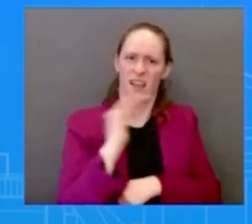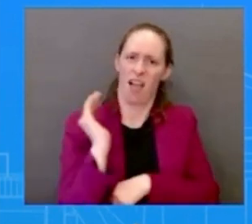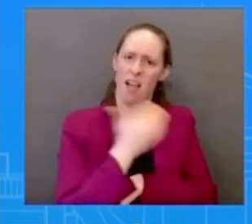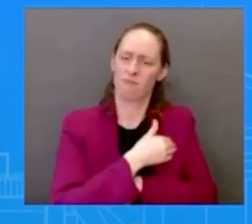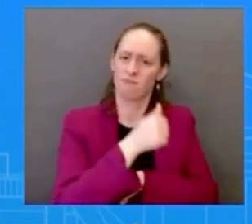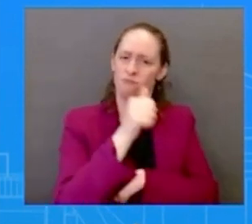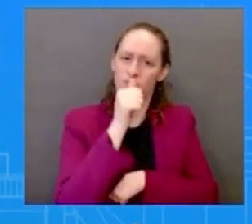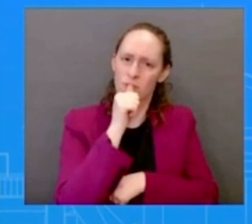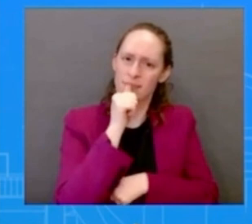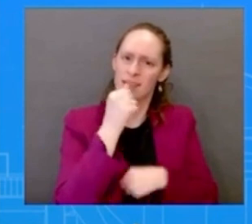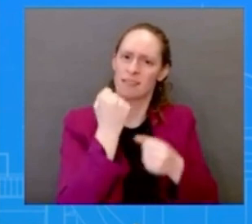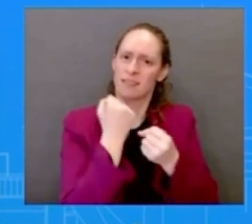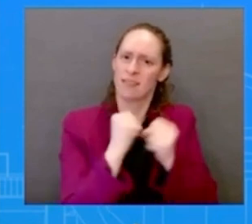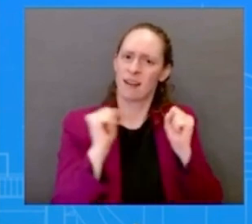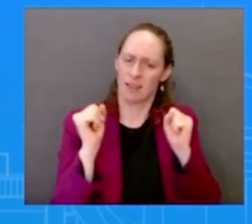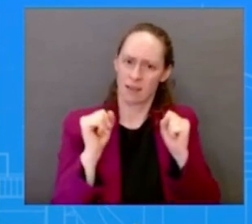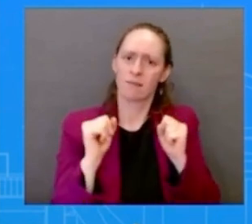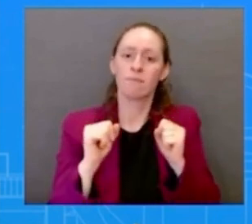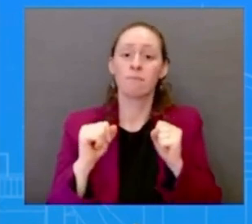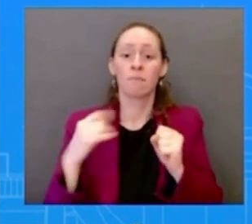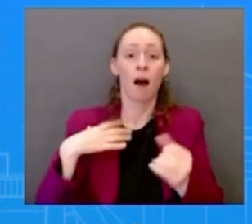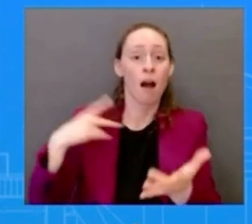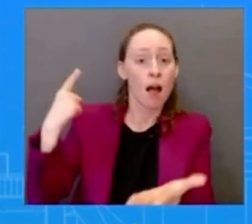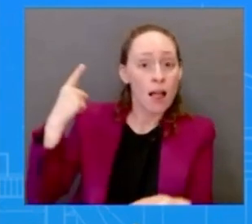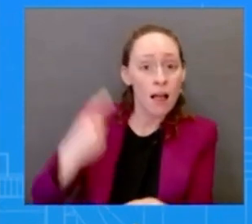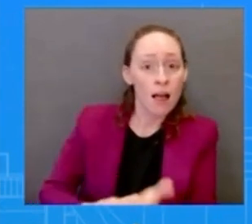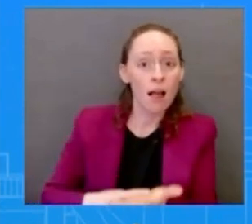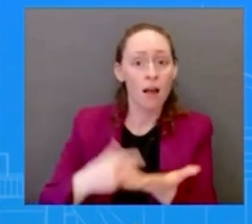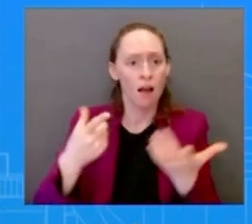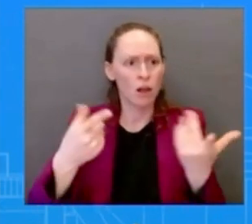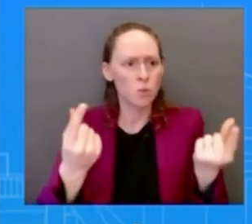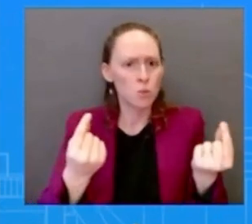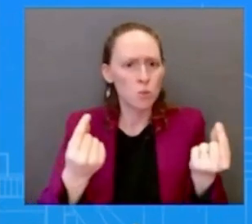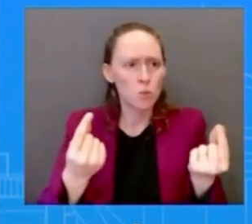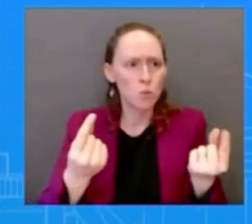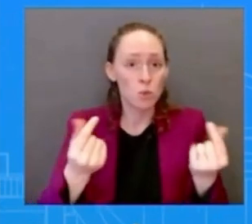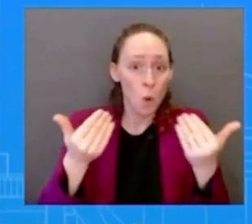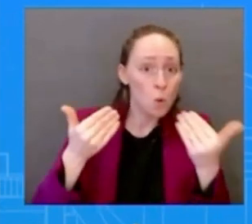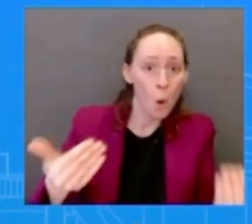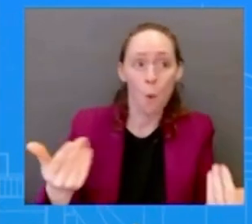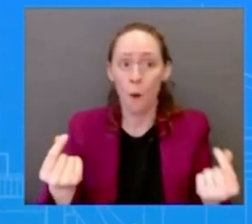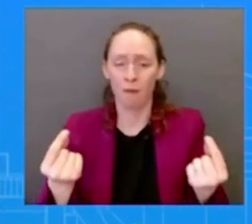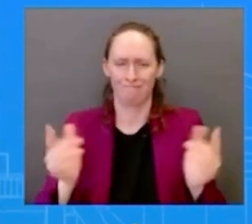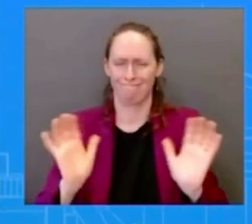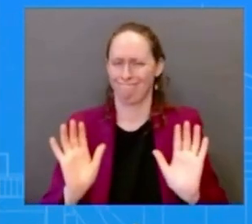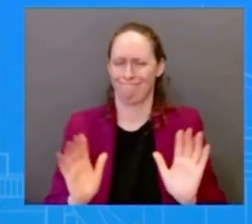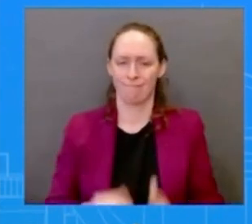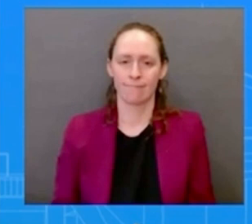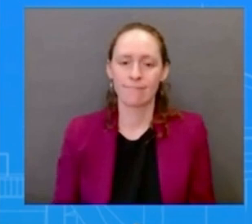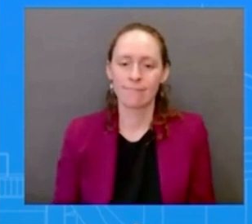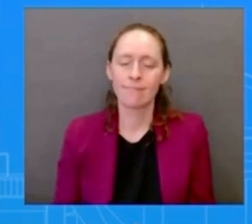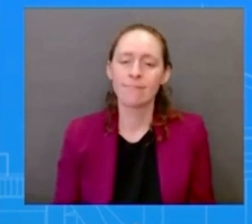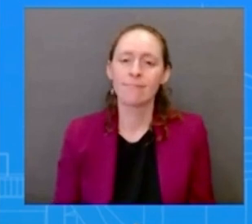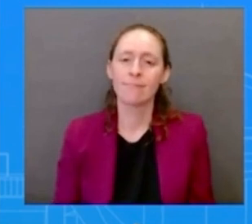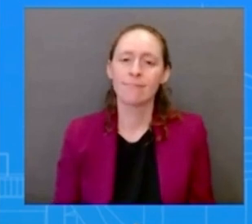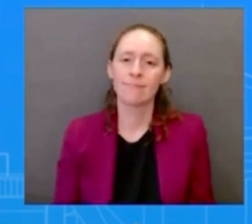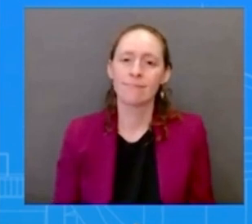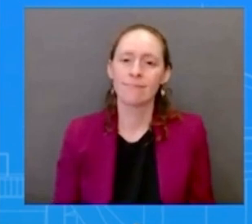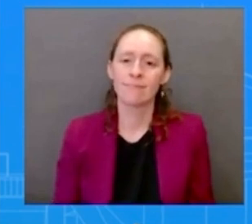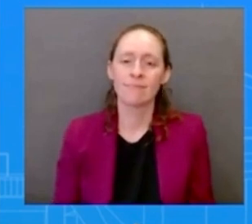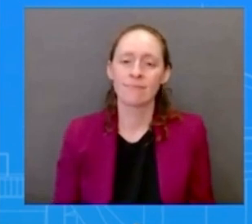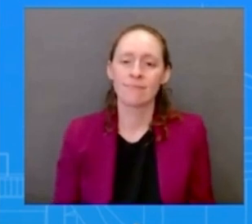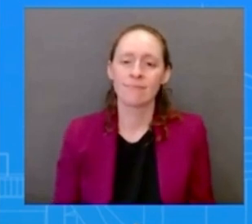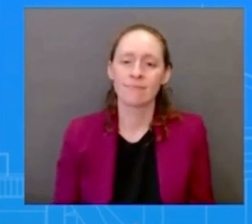actions that the american people should take or not take follow up on the video that was released of the drone given that it